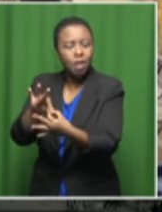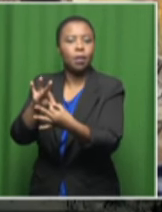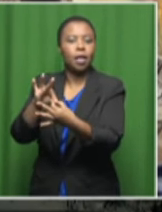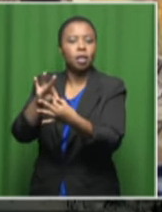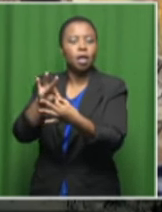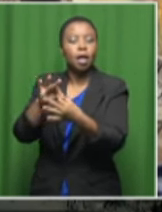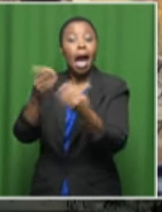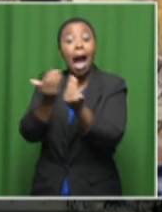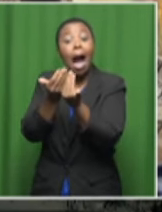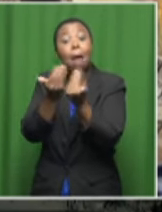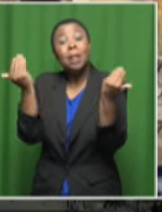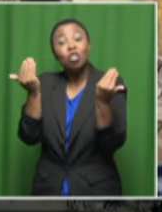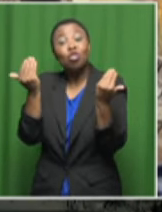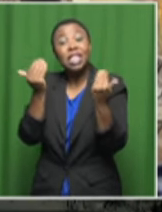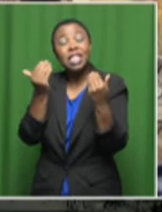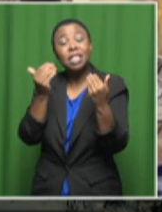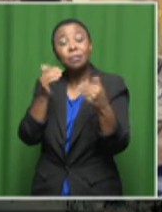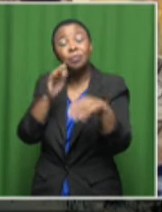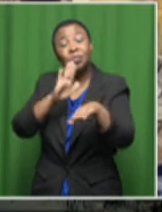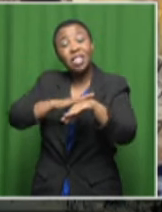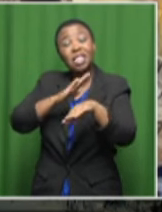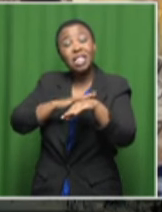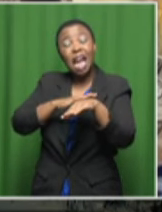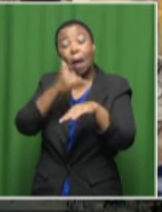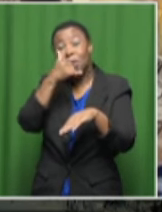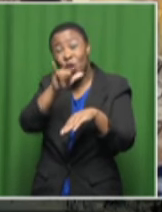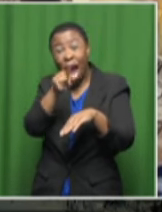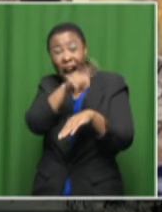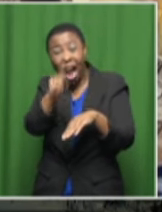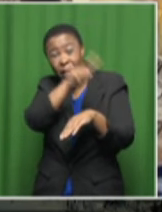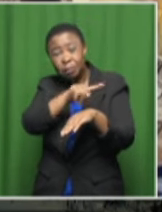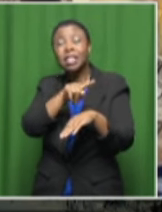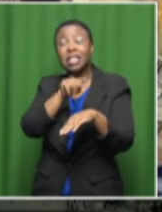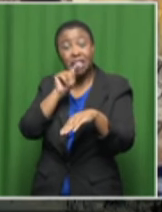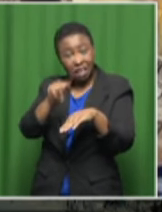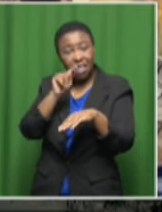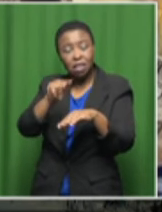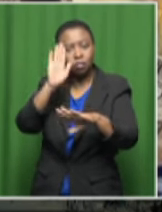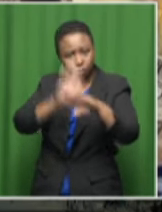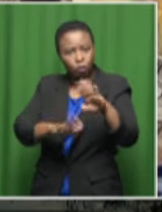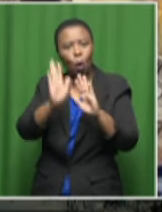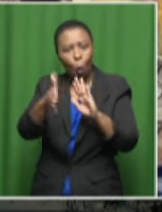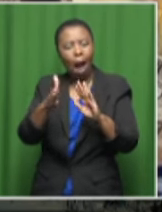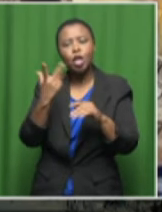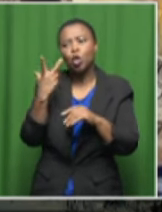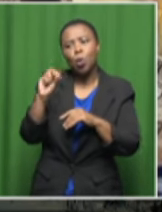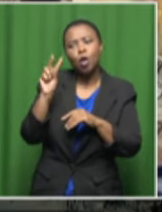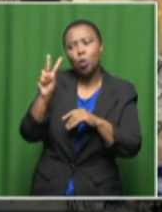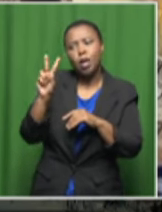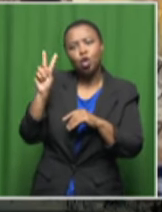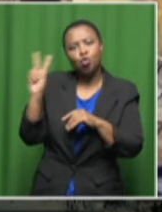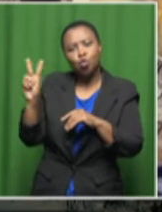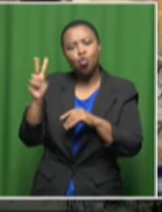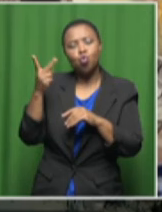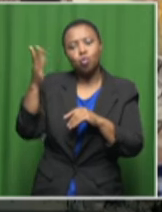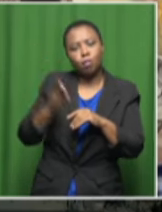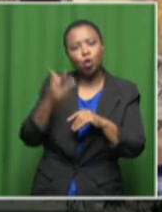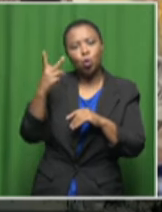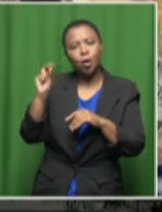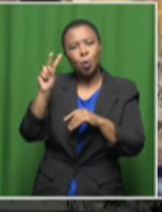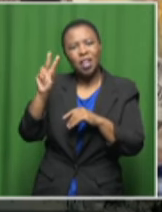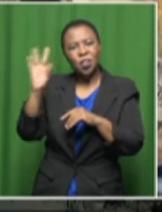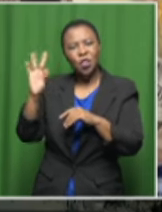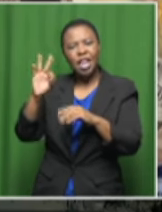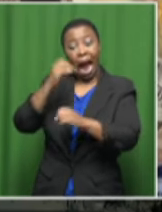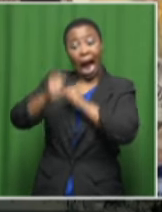these apartheid-era crimes. We've told that in their 2022-23 annual report, they had